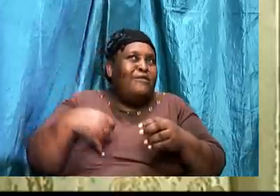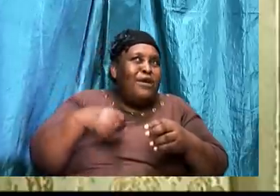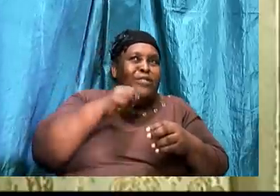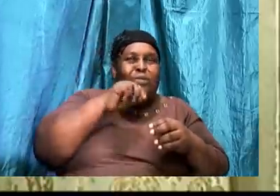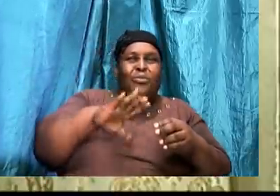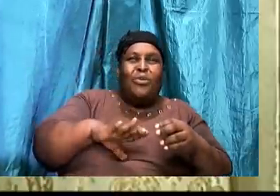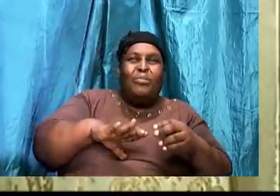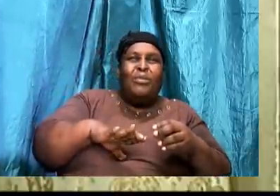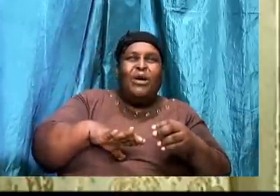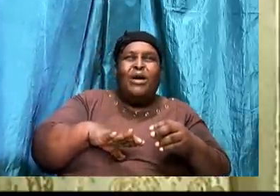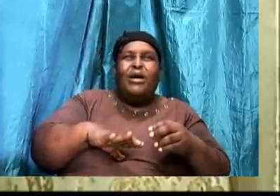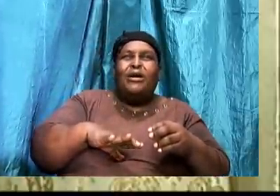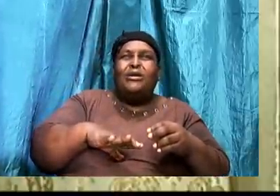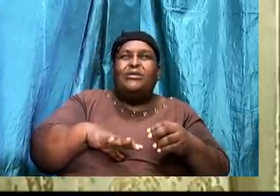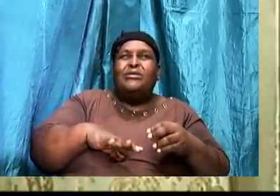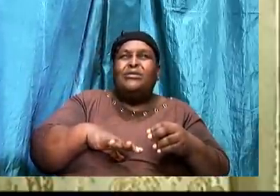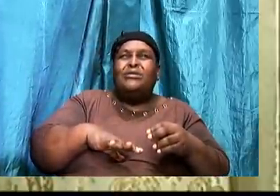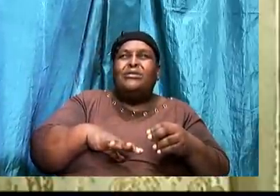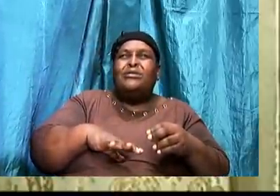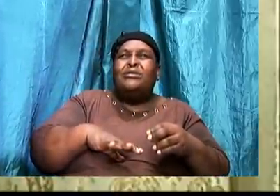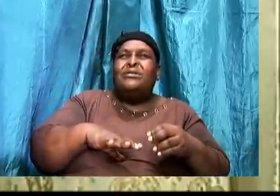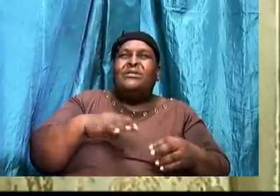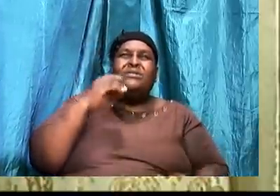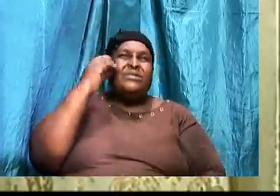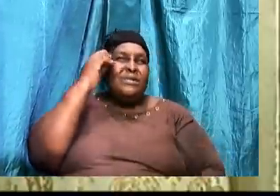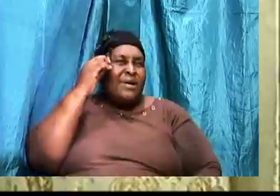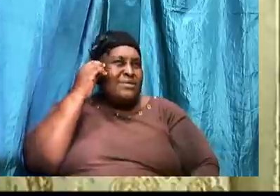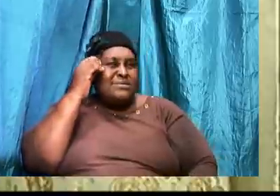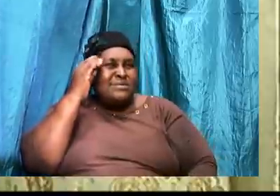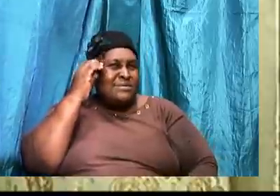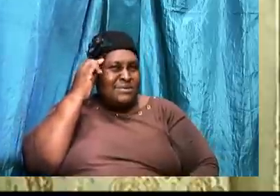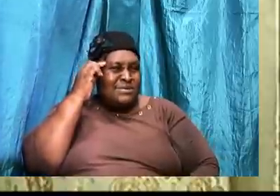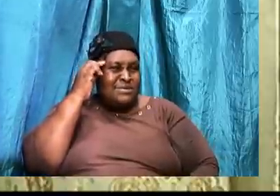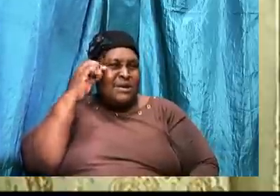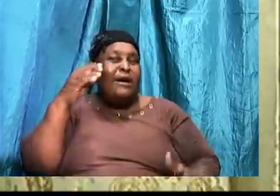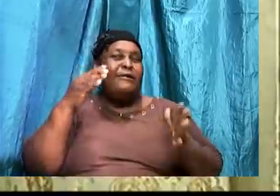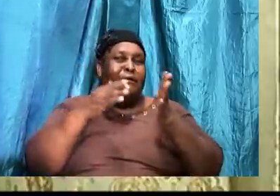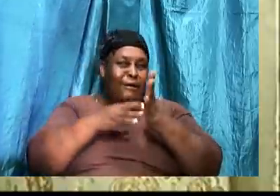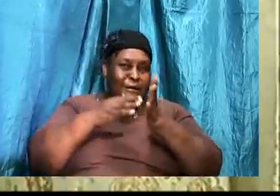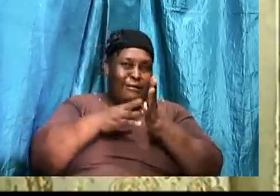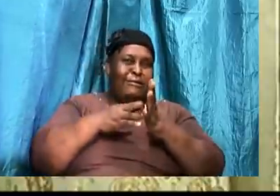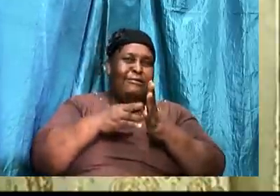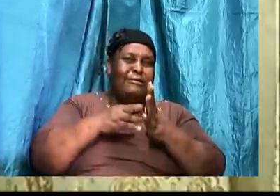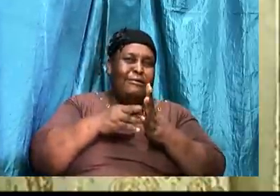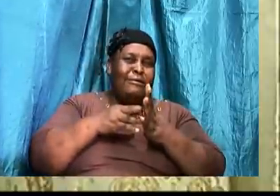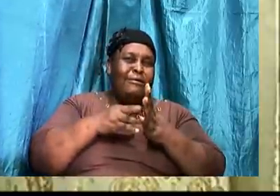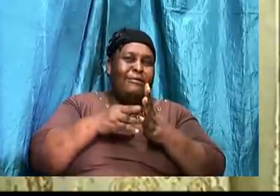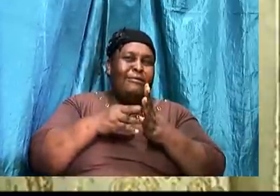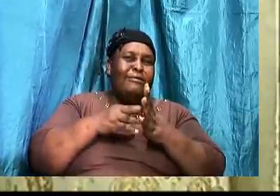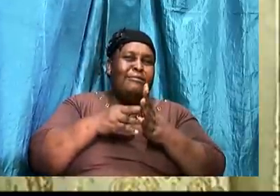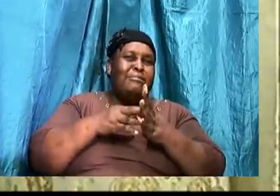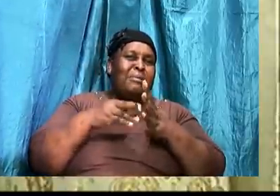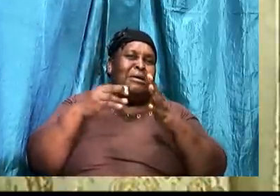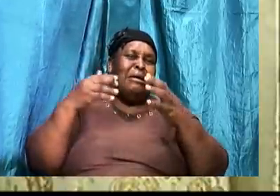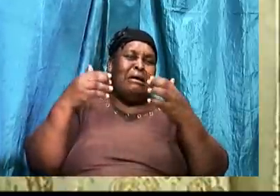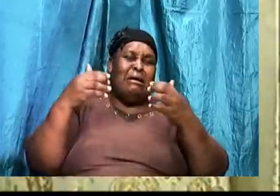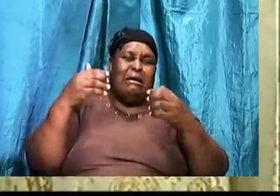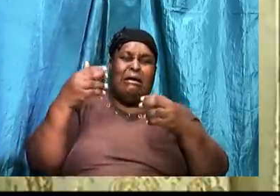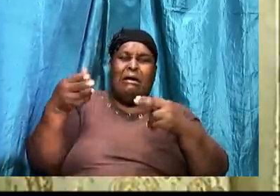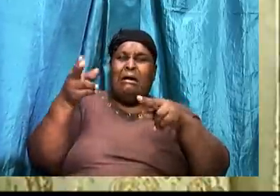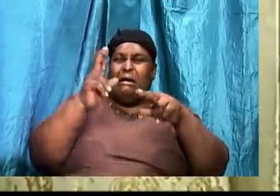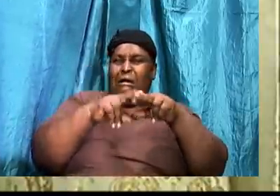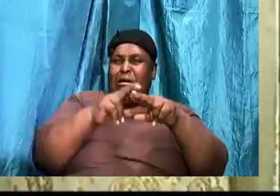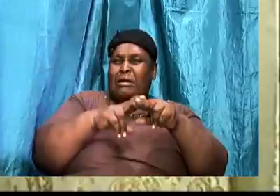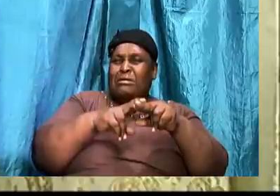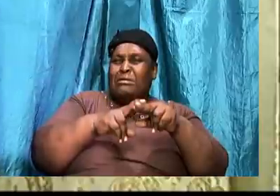what she understood God to have said. By adding her human interpretation. She convinced